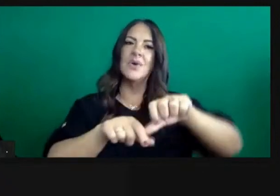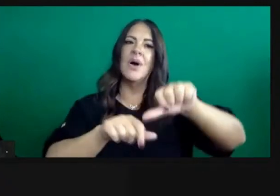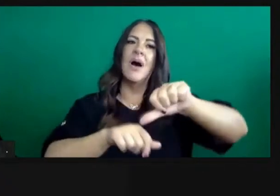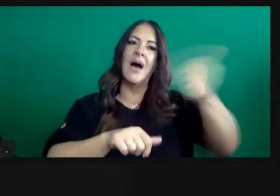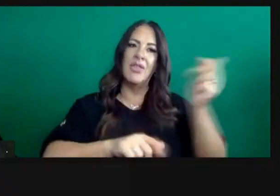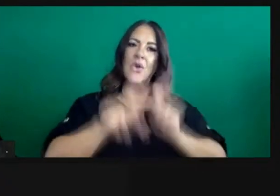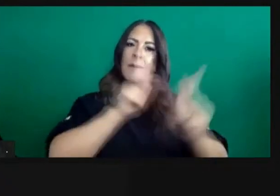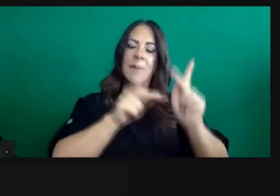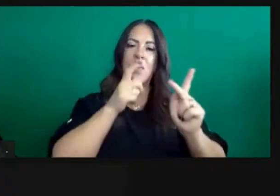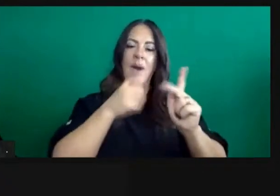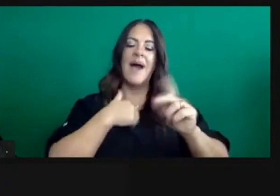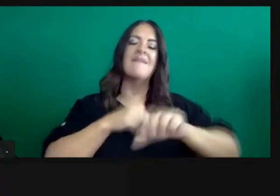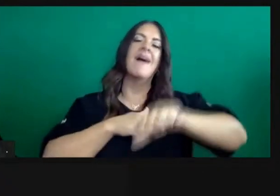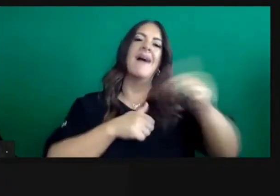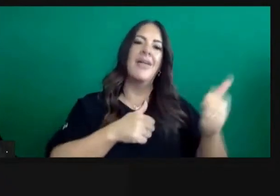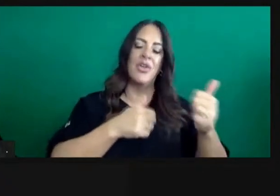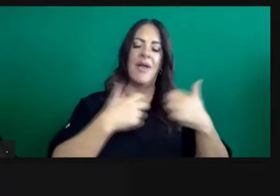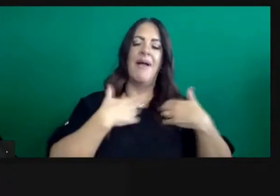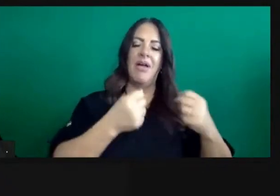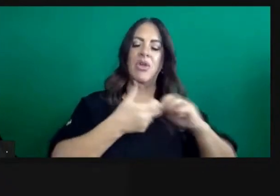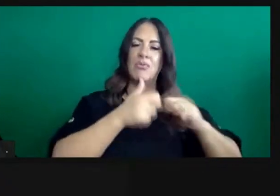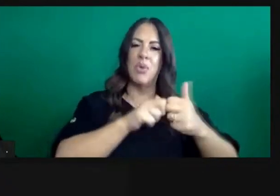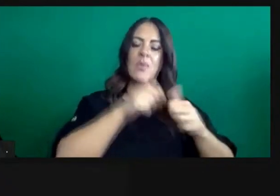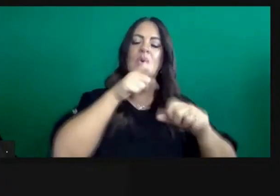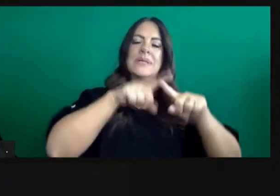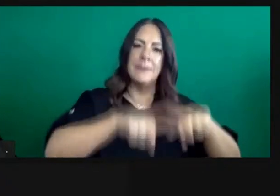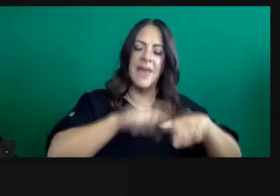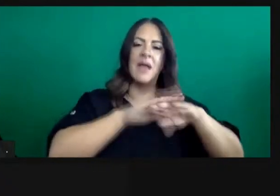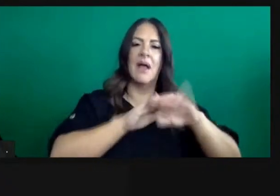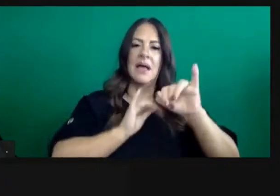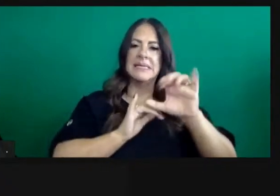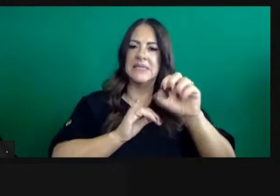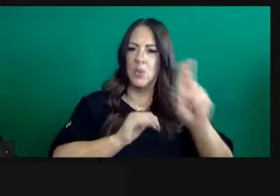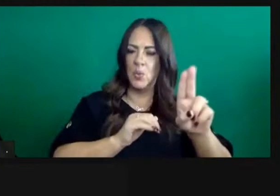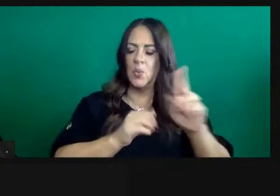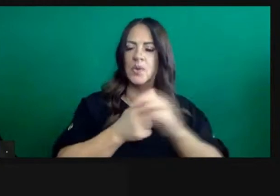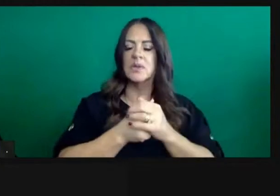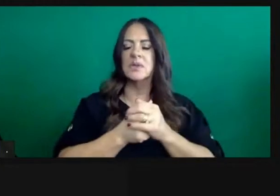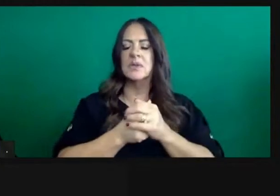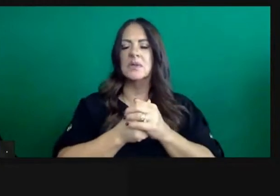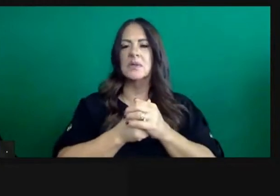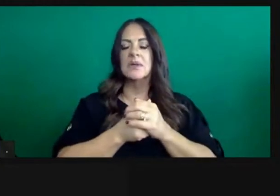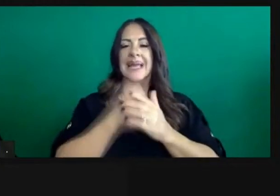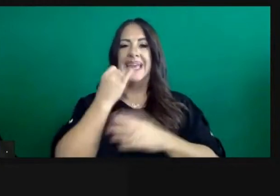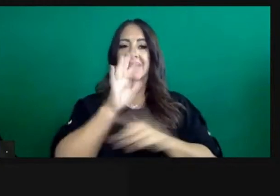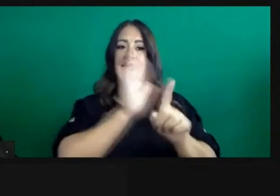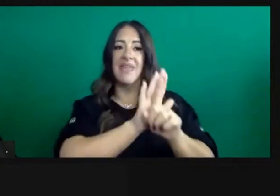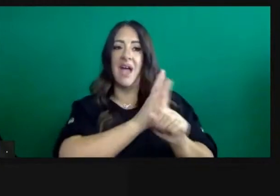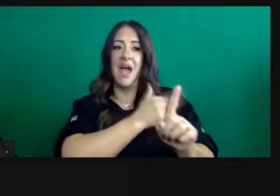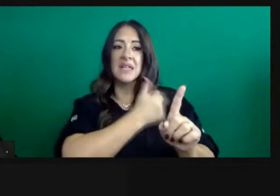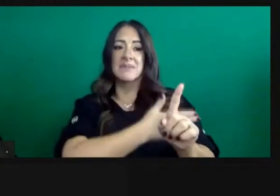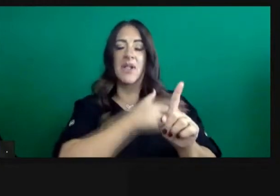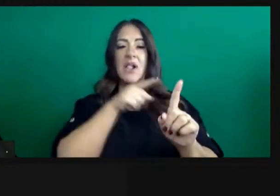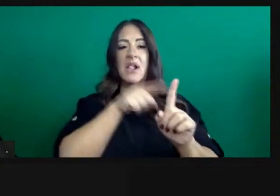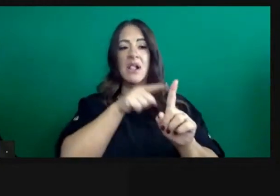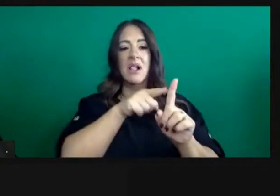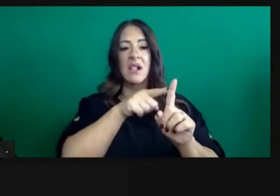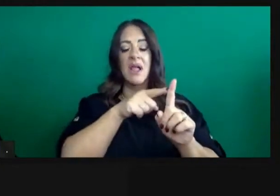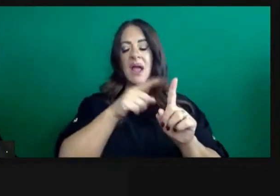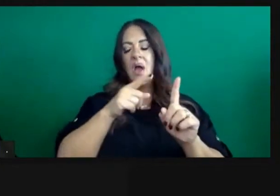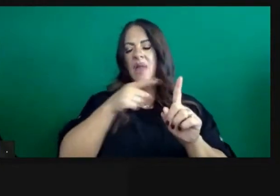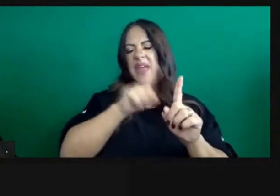hospitals with ICU capacity used up for COVID above